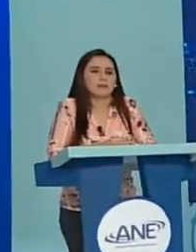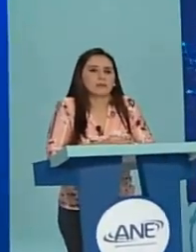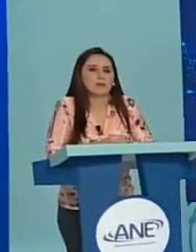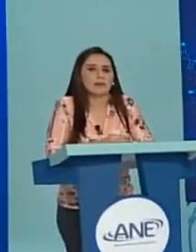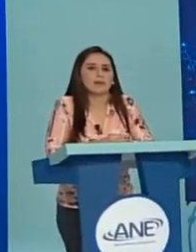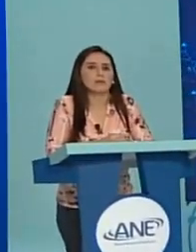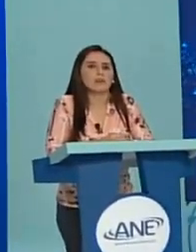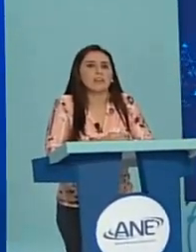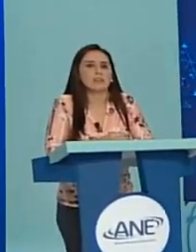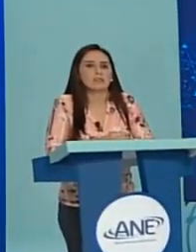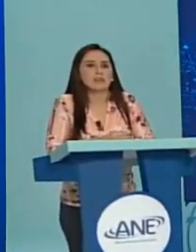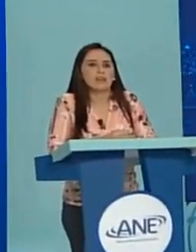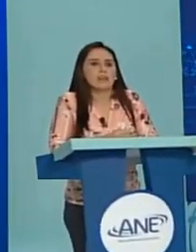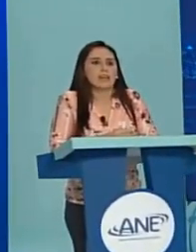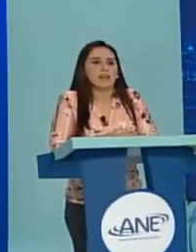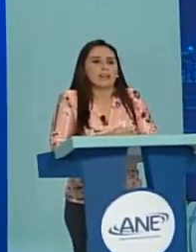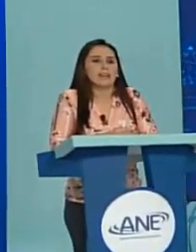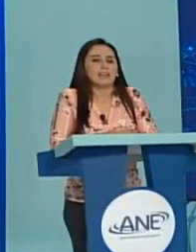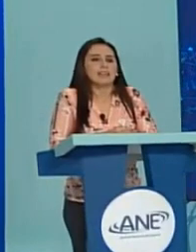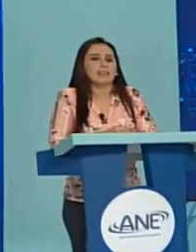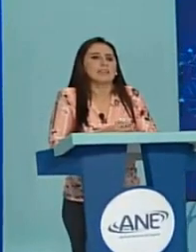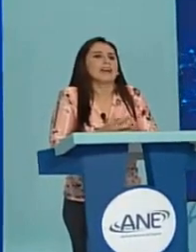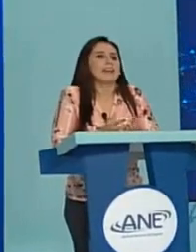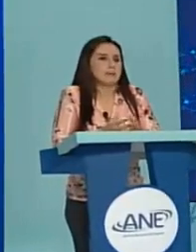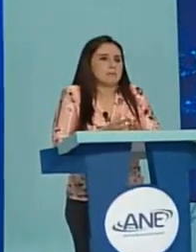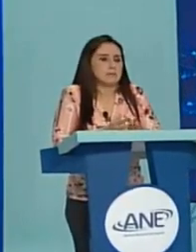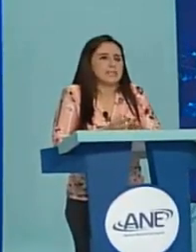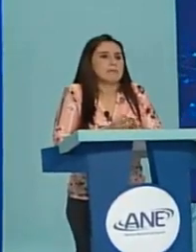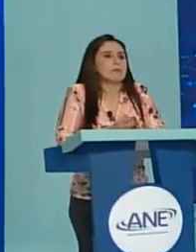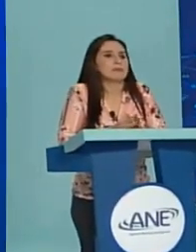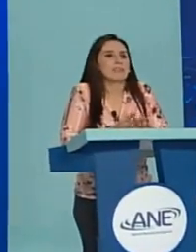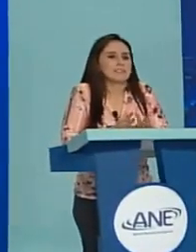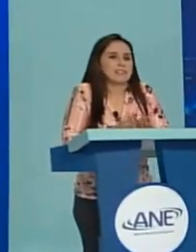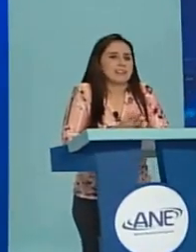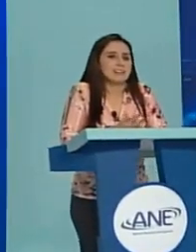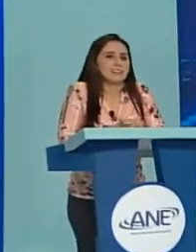to get to know the needs of Spectrum for each one of them.